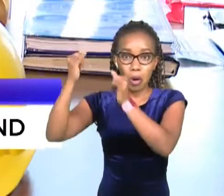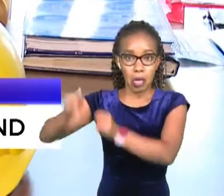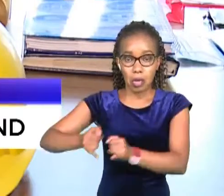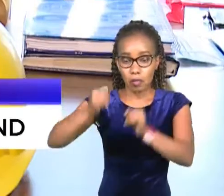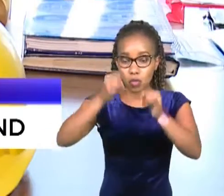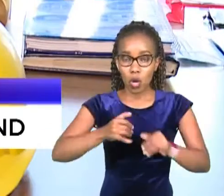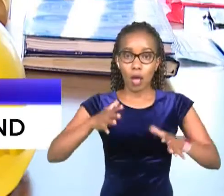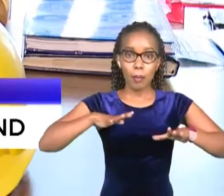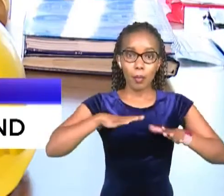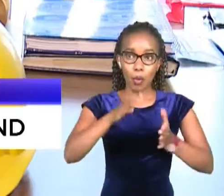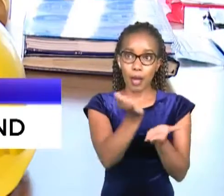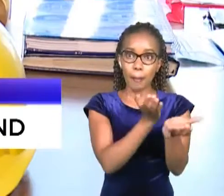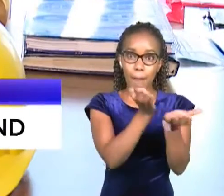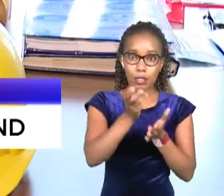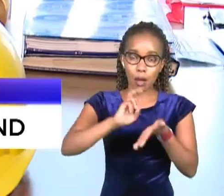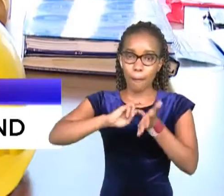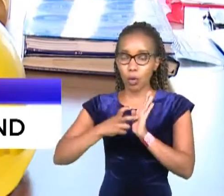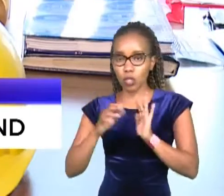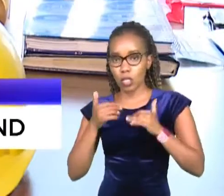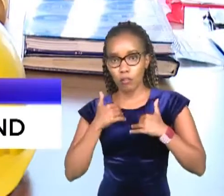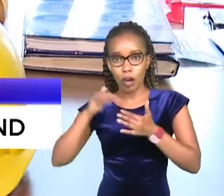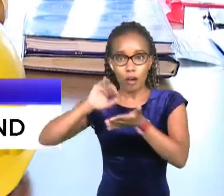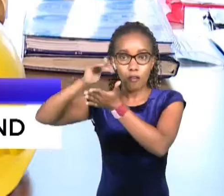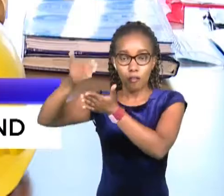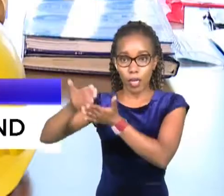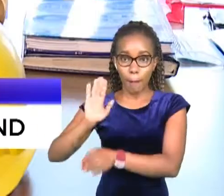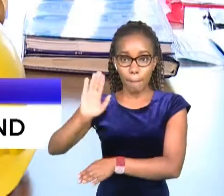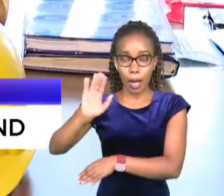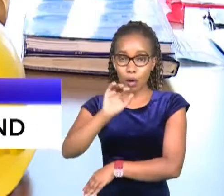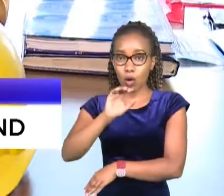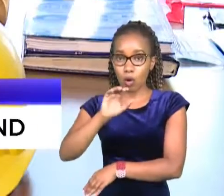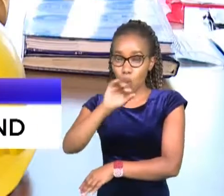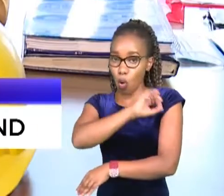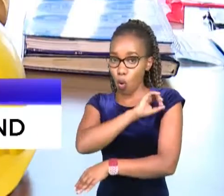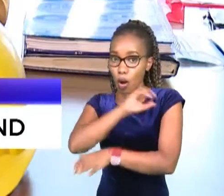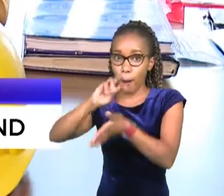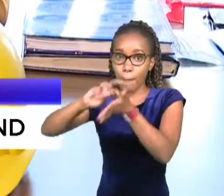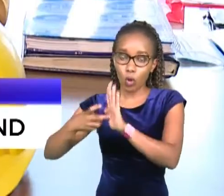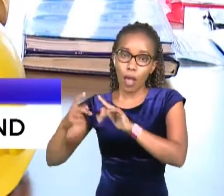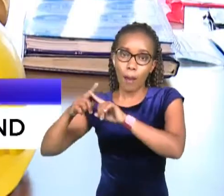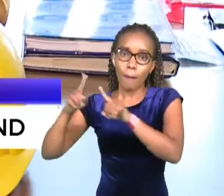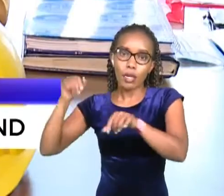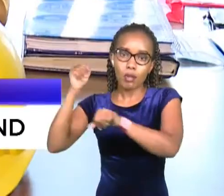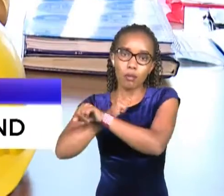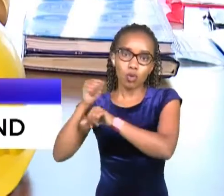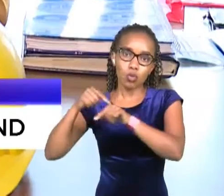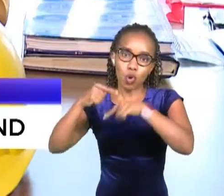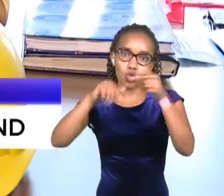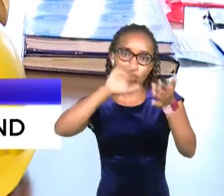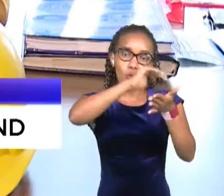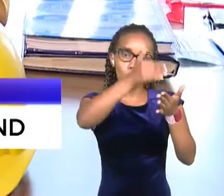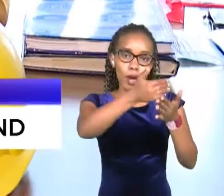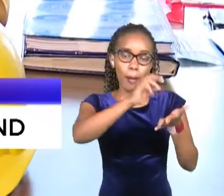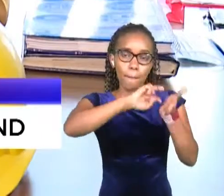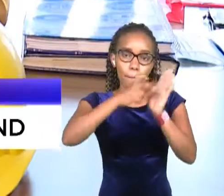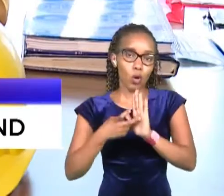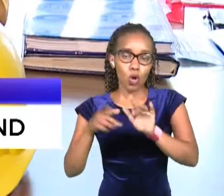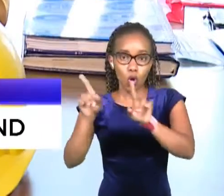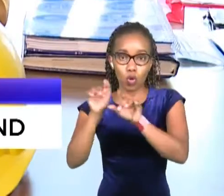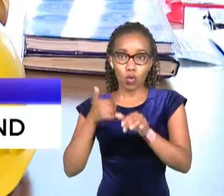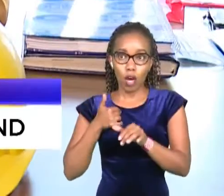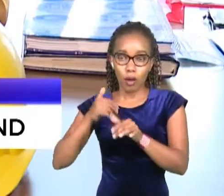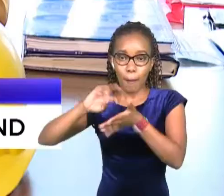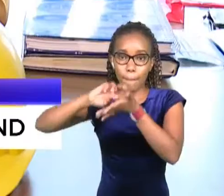and we uh we had their project they were financing their project they were not able to uh to finance their project so we had also instances of project